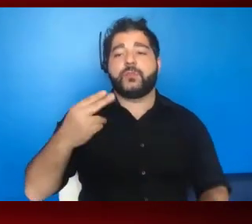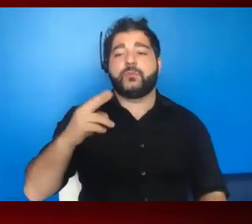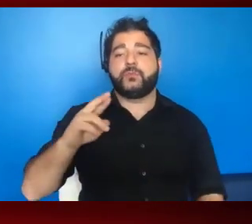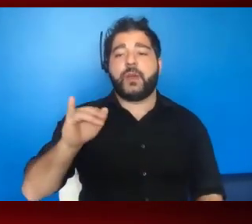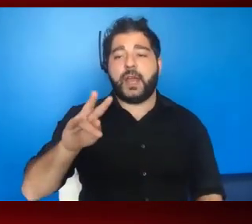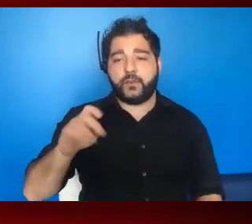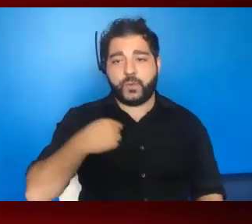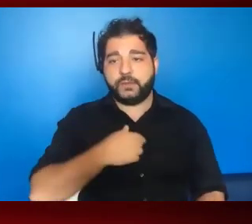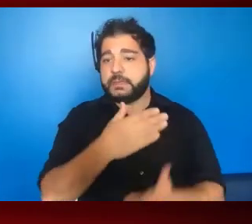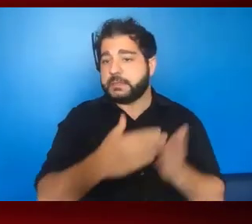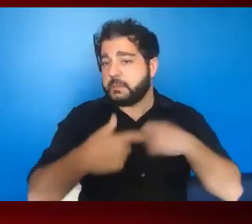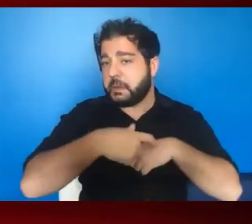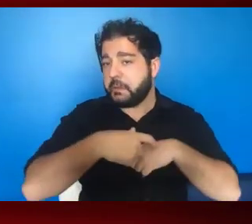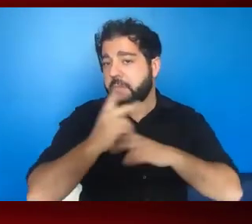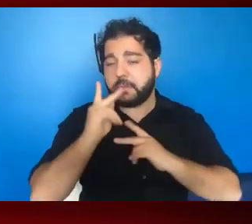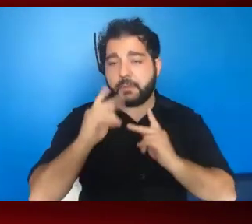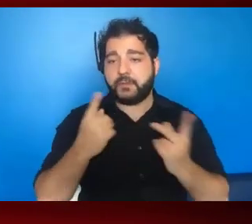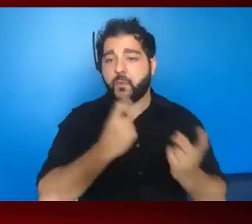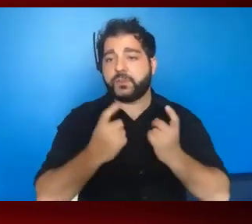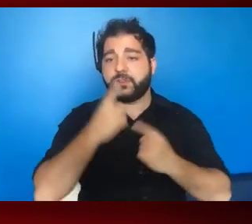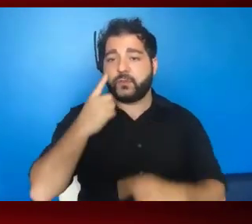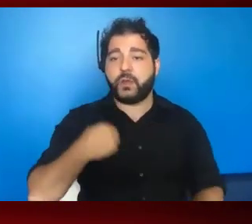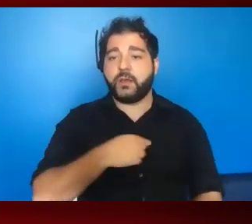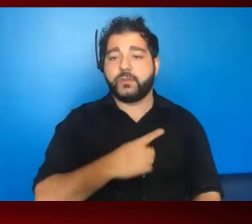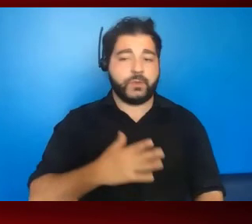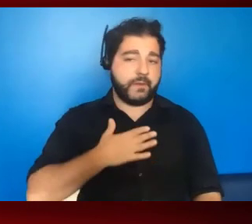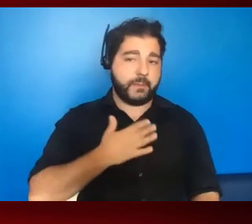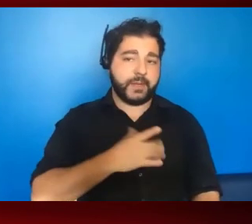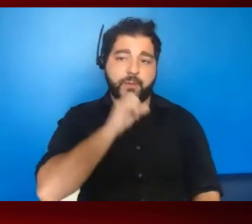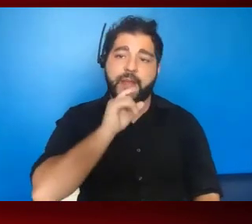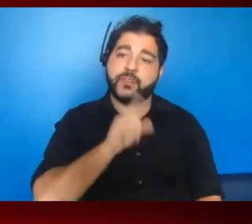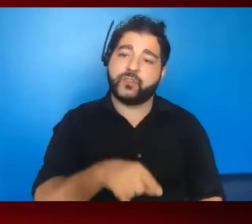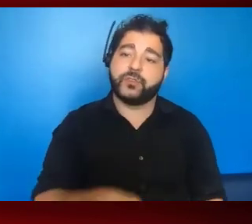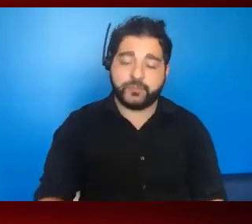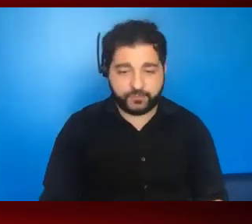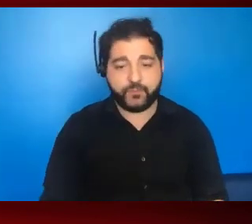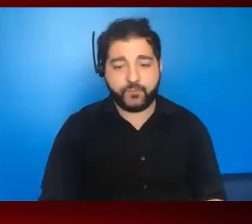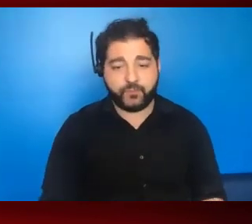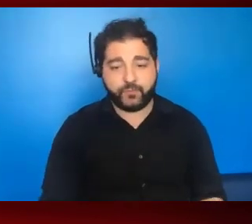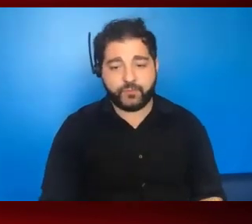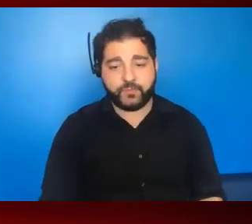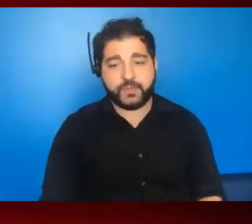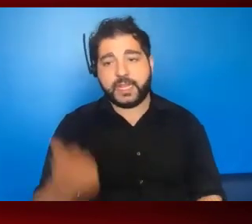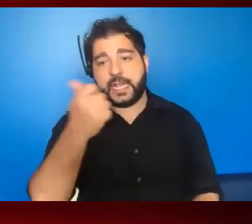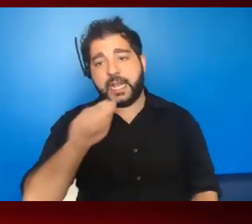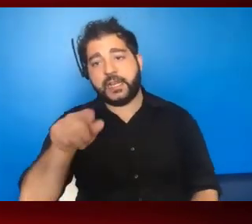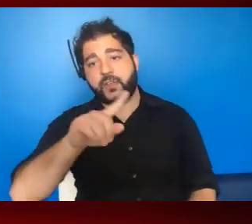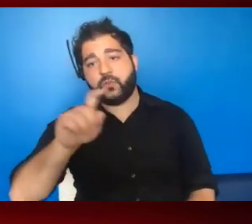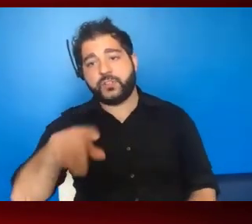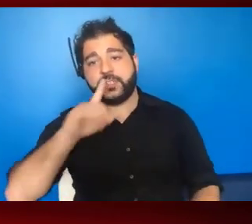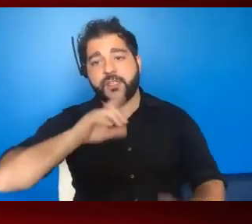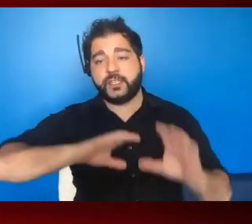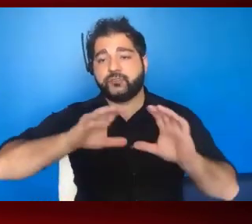have some time. If anybody has some questions for us, we'd love to answer them. Are there any questions in the chat box?